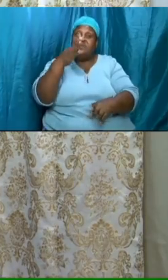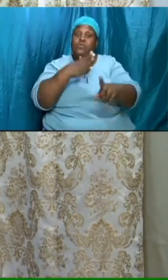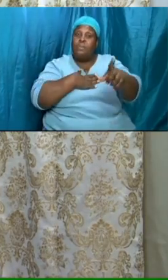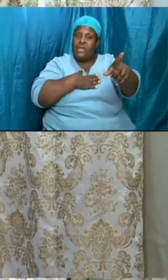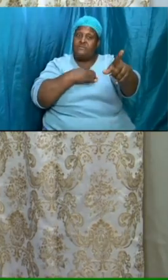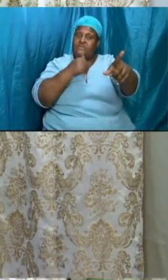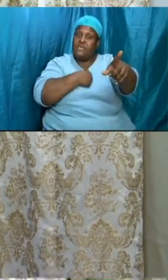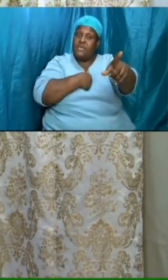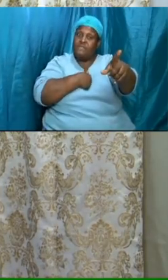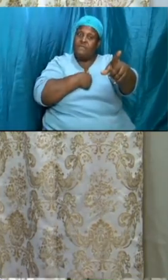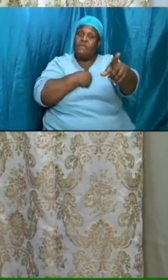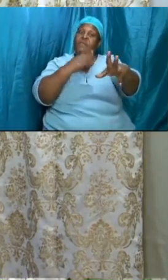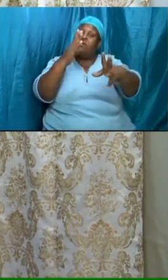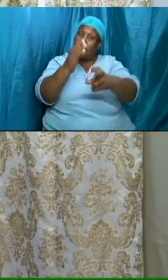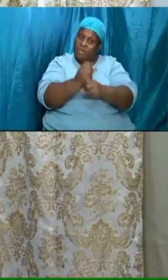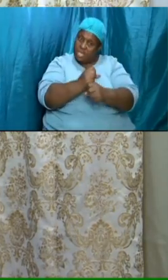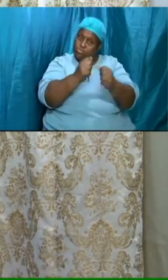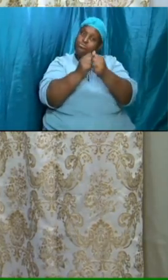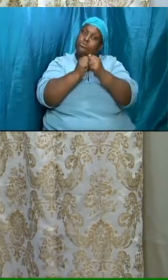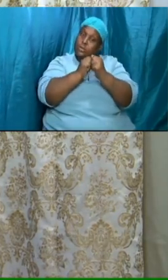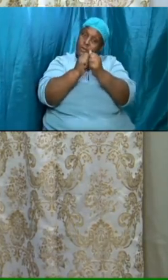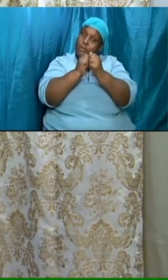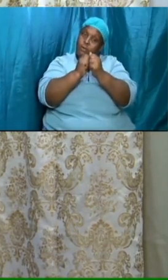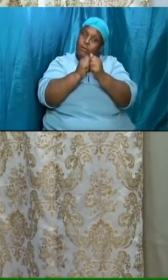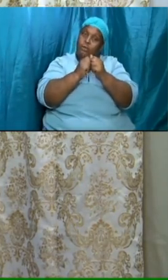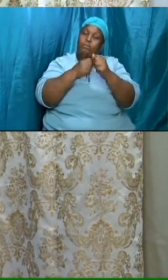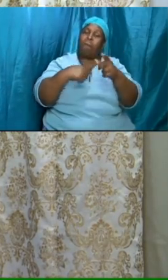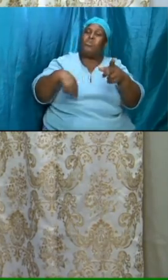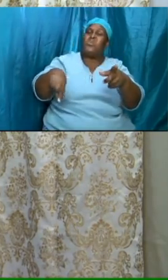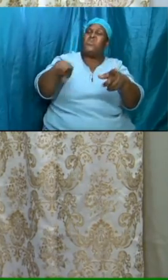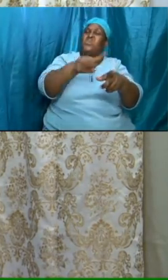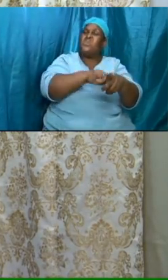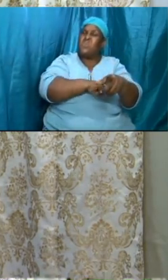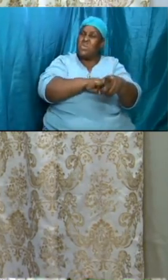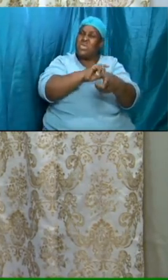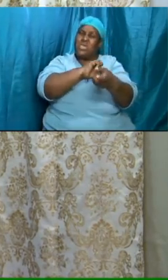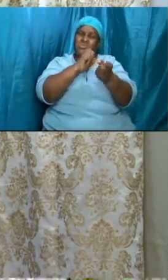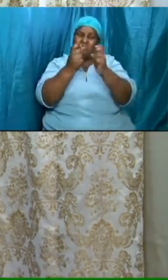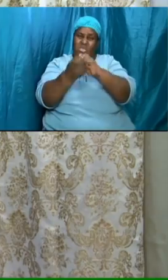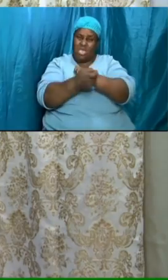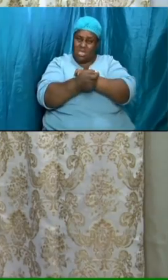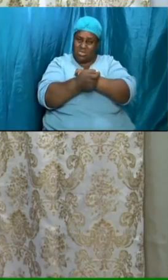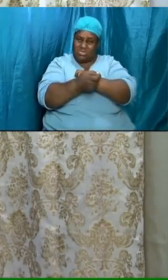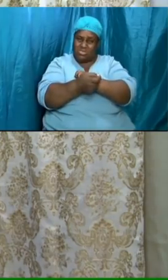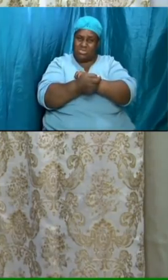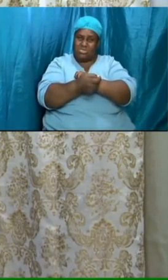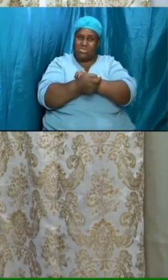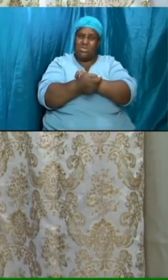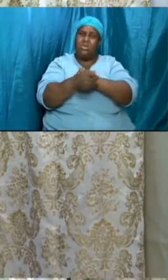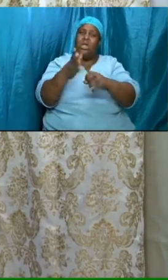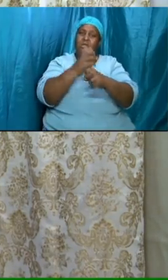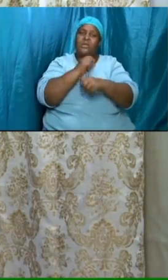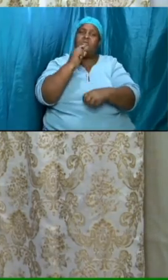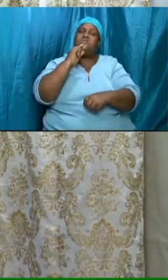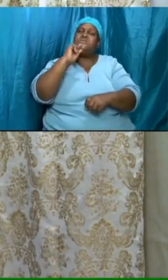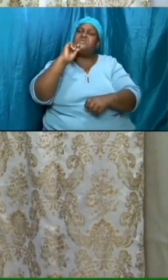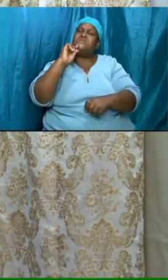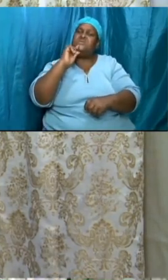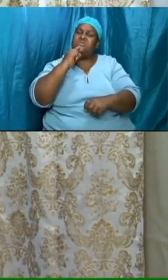get it together we can turn around and get serious right now